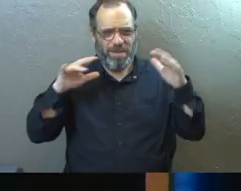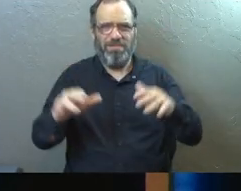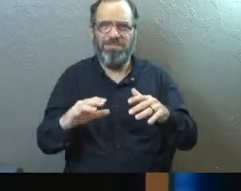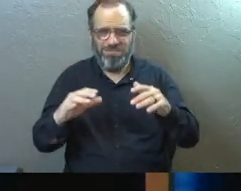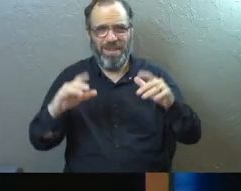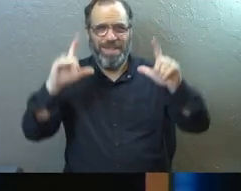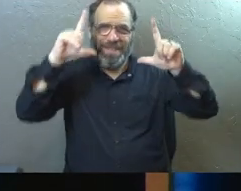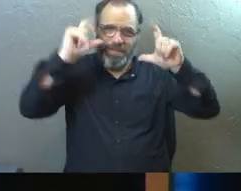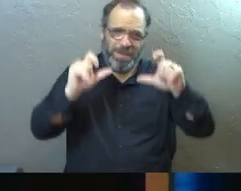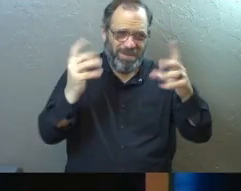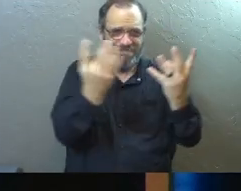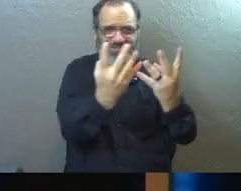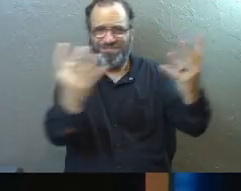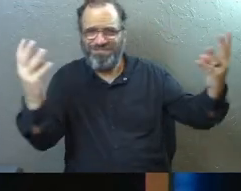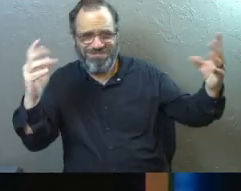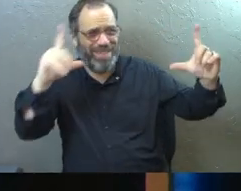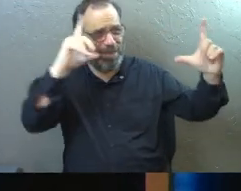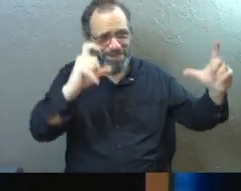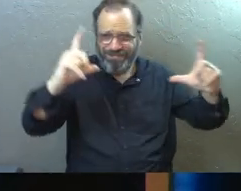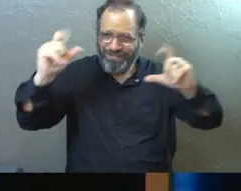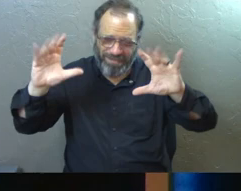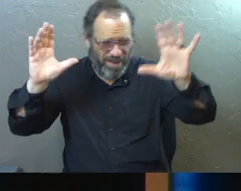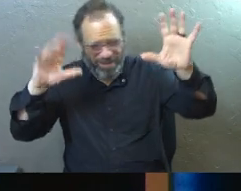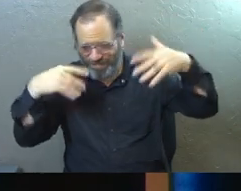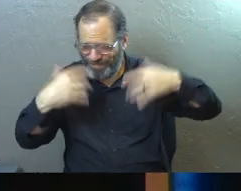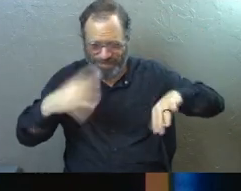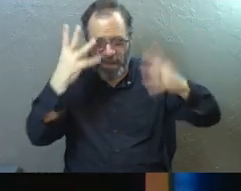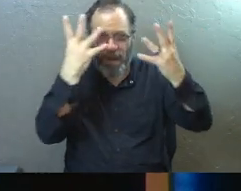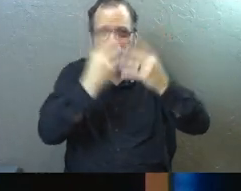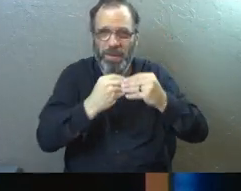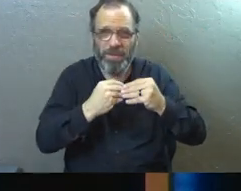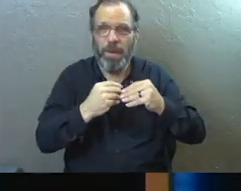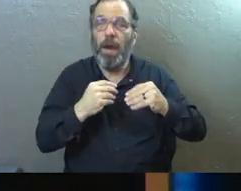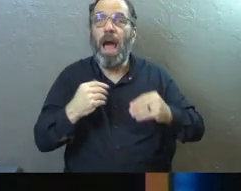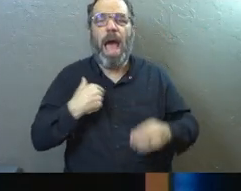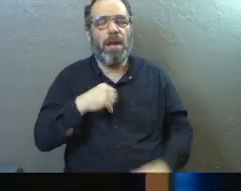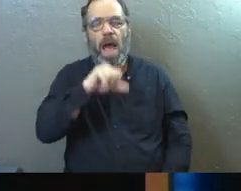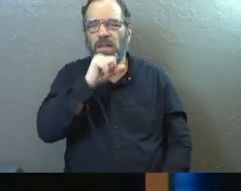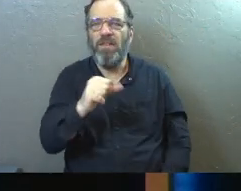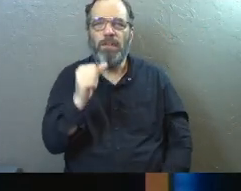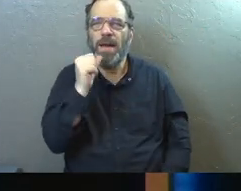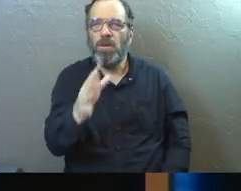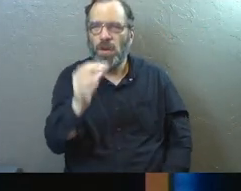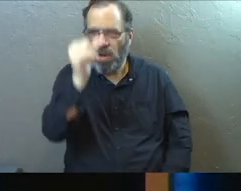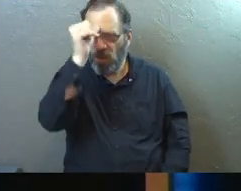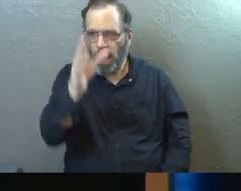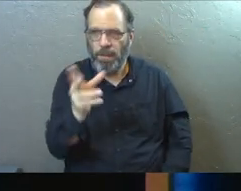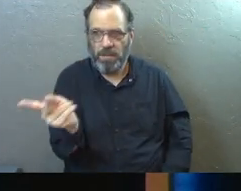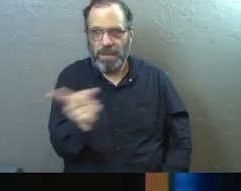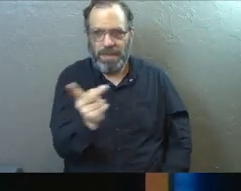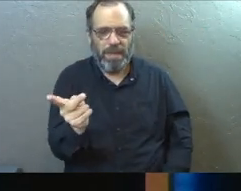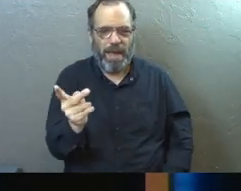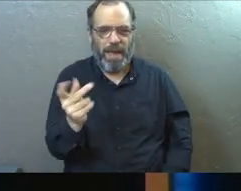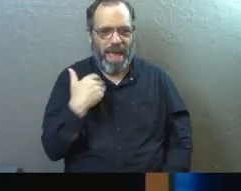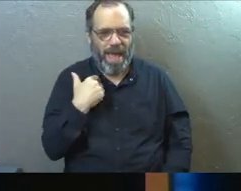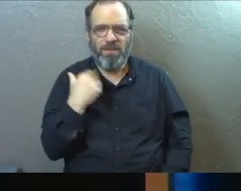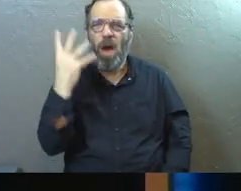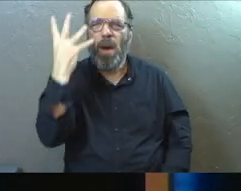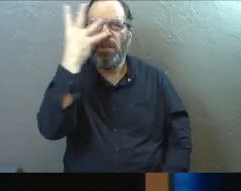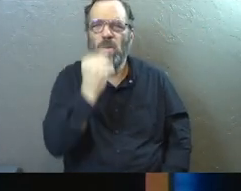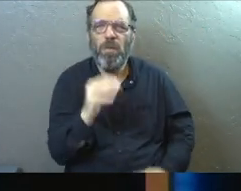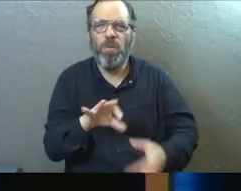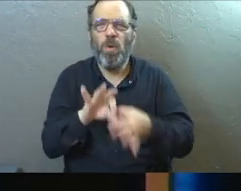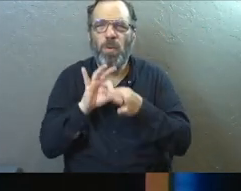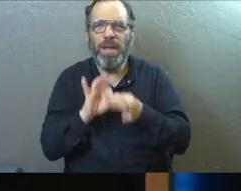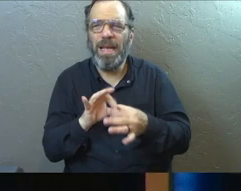We took these massive family photos, really beautiful. And I've always admired my grandparents because they do have such a beautiful